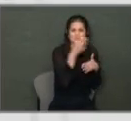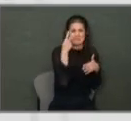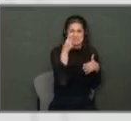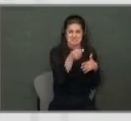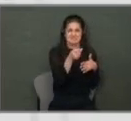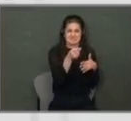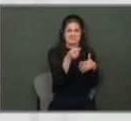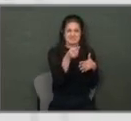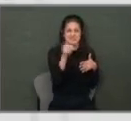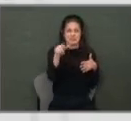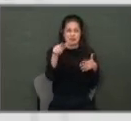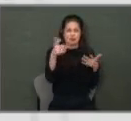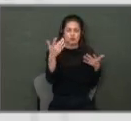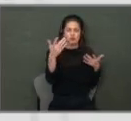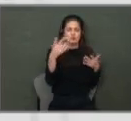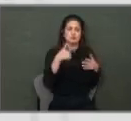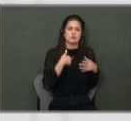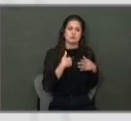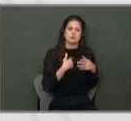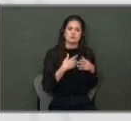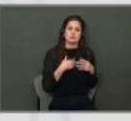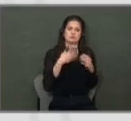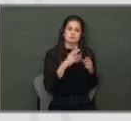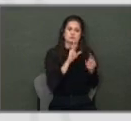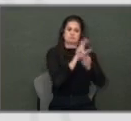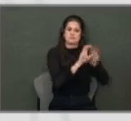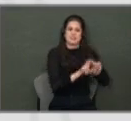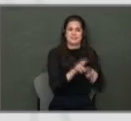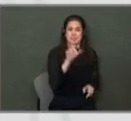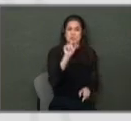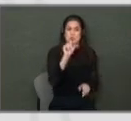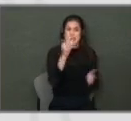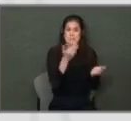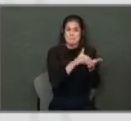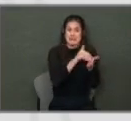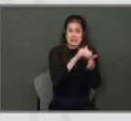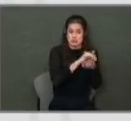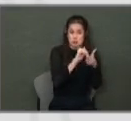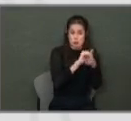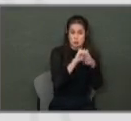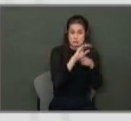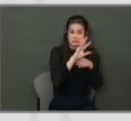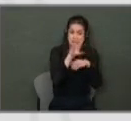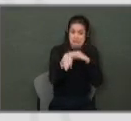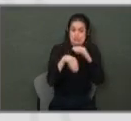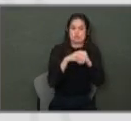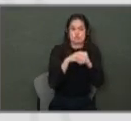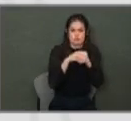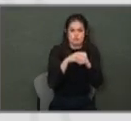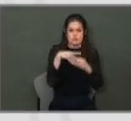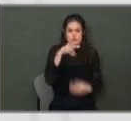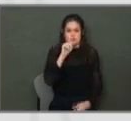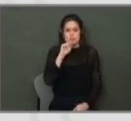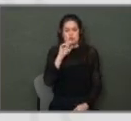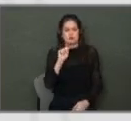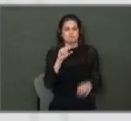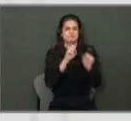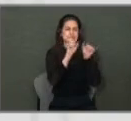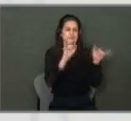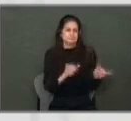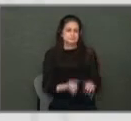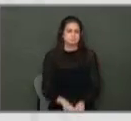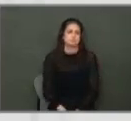here in a little bit, we are investing almost $20 million, an additional $20 million into the park system. Next slide.